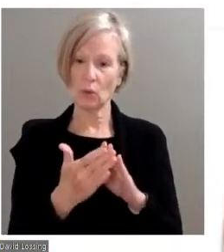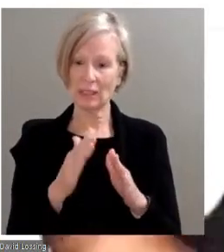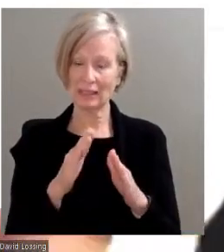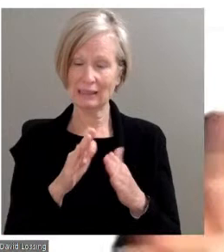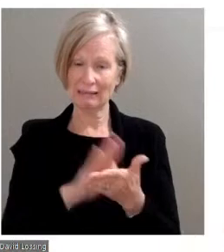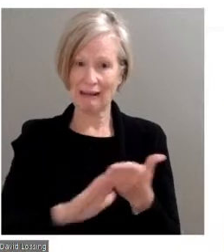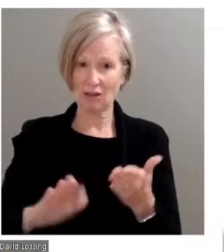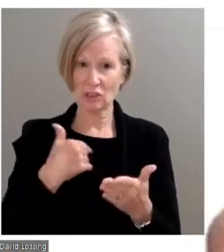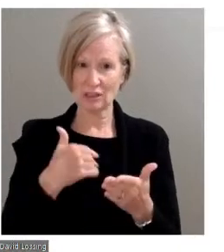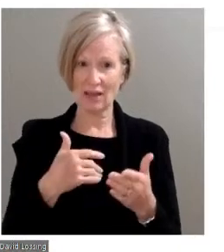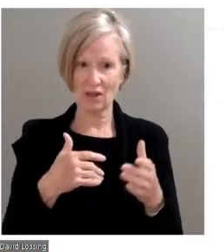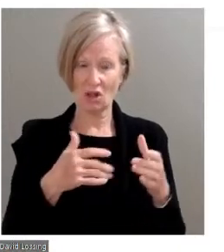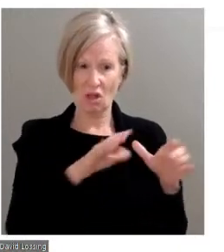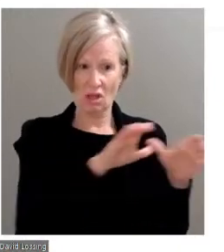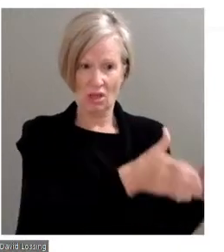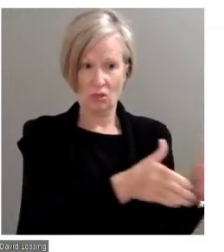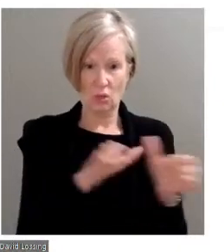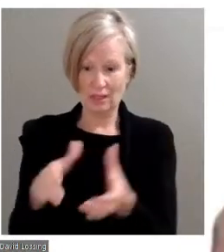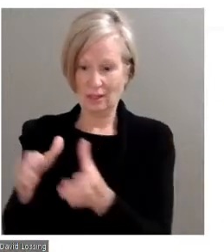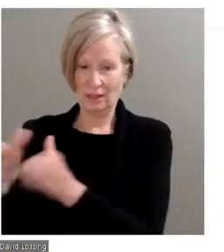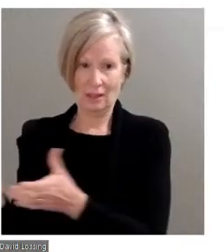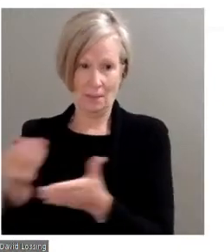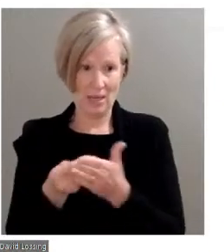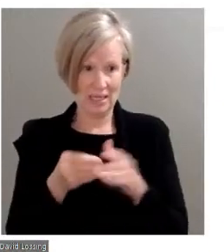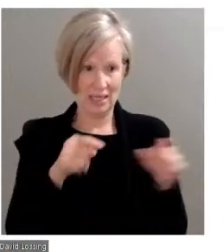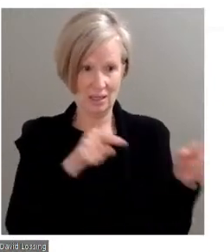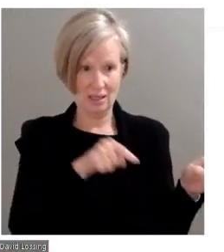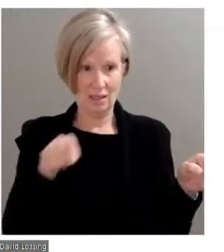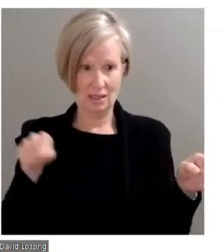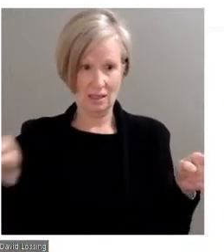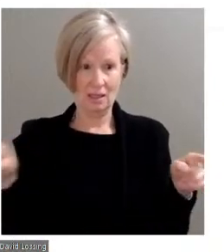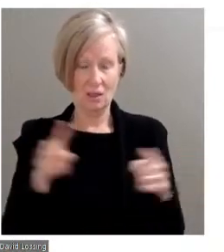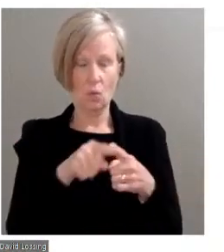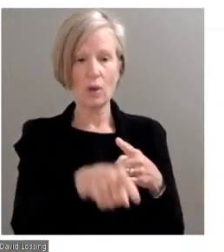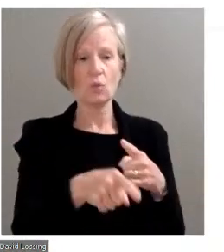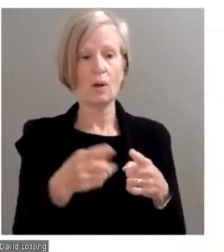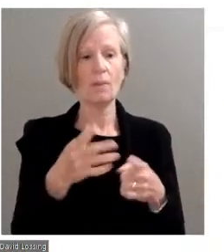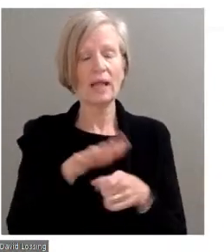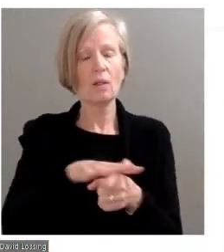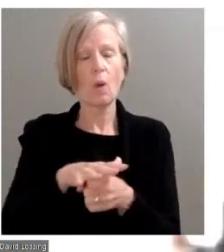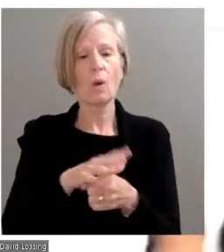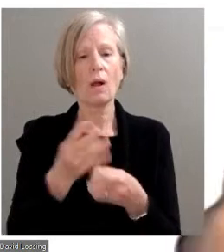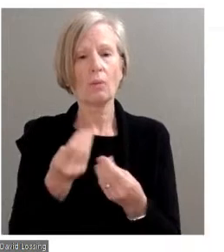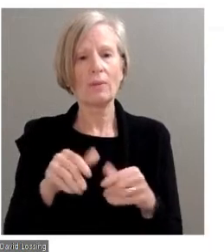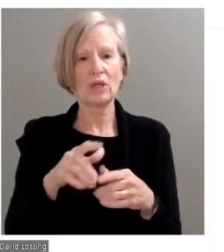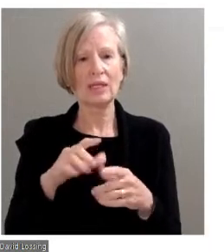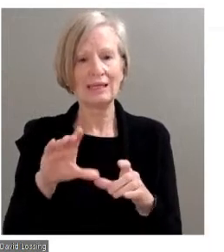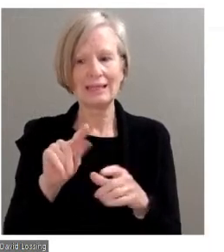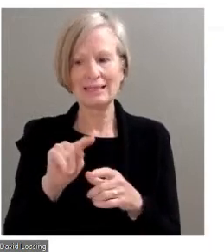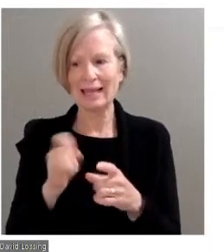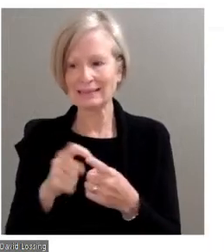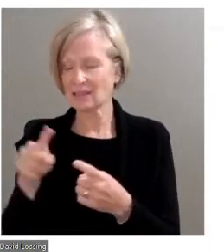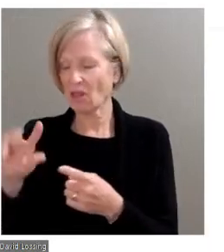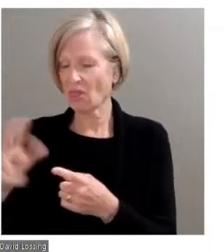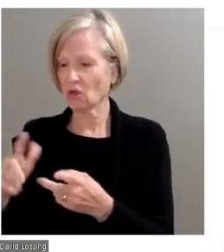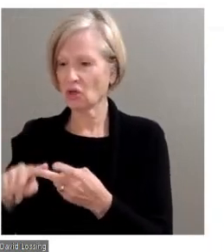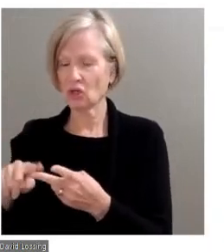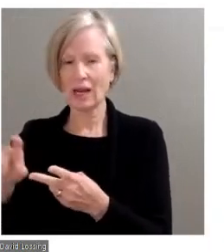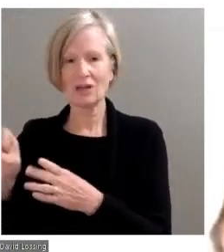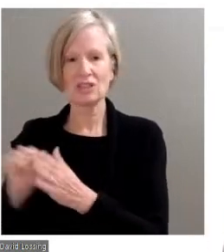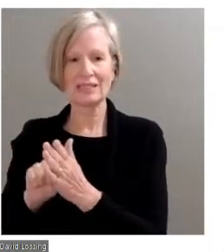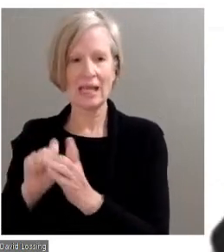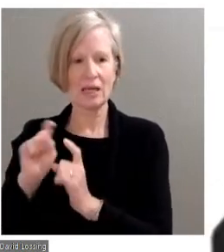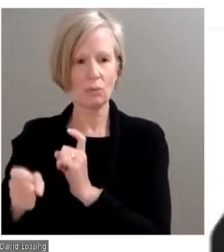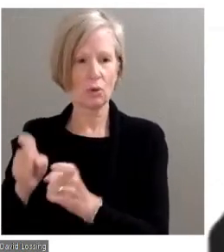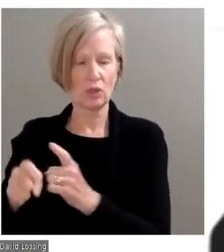three pots of money. One is the tuition, two are going to be local property taxes that are collected, and third is going to be state appropriations.